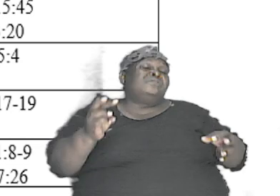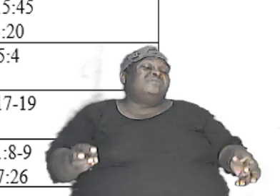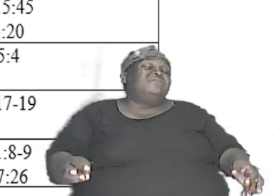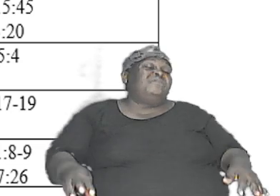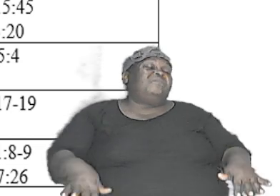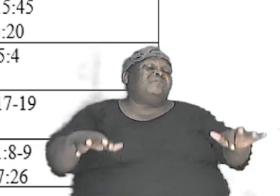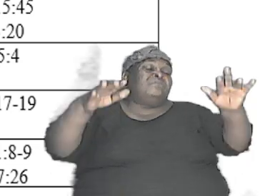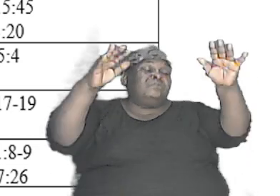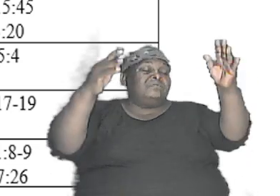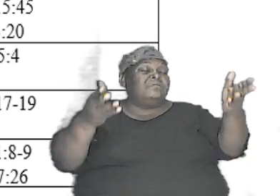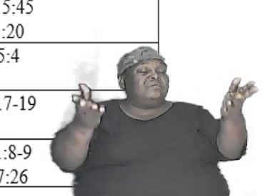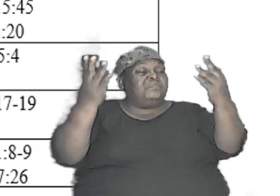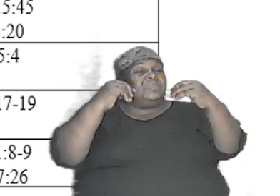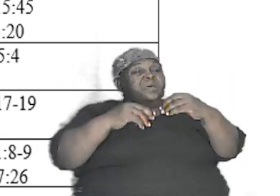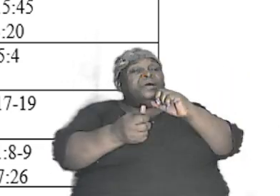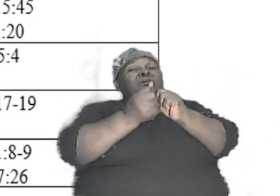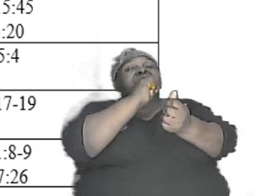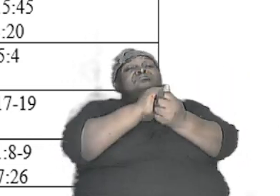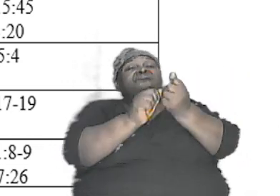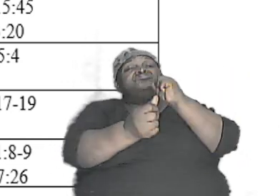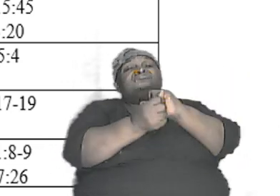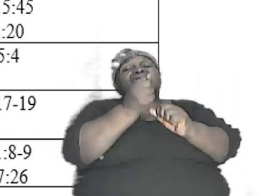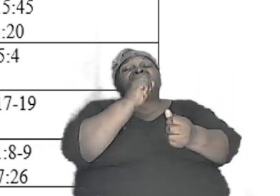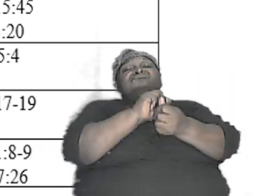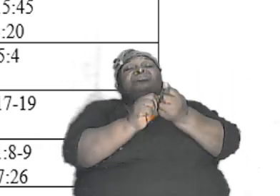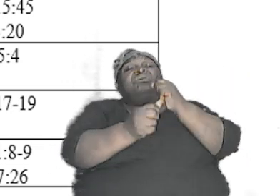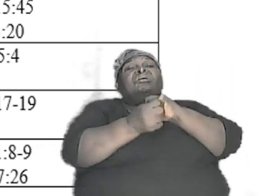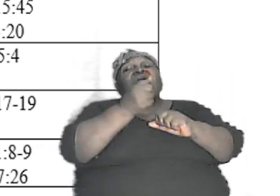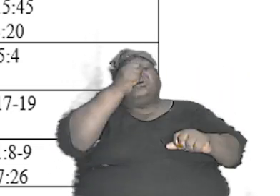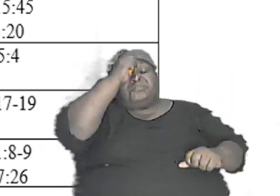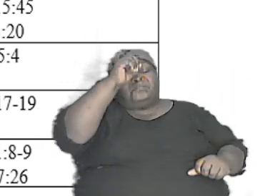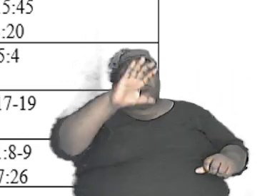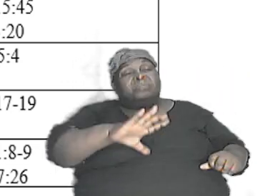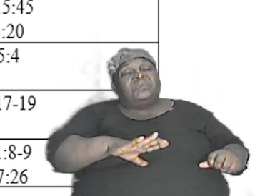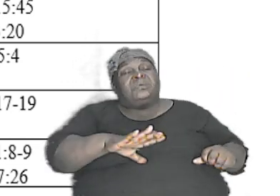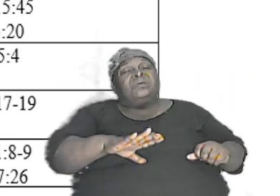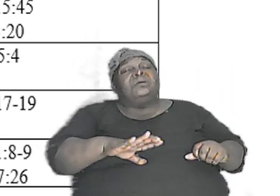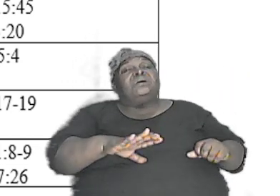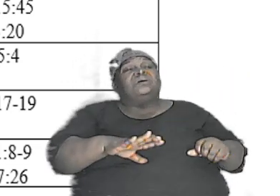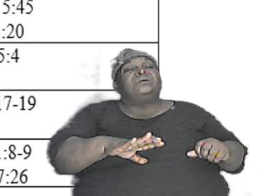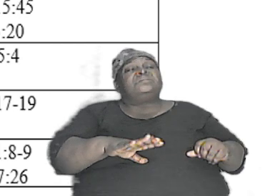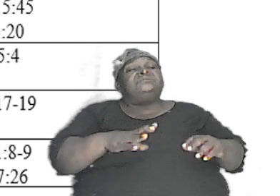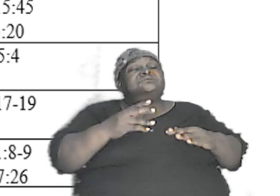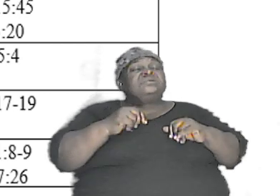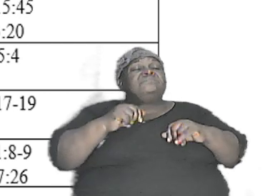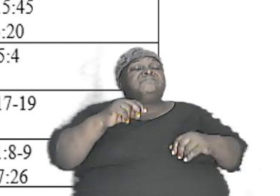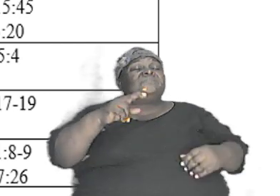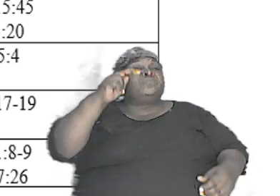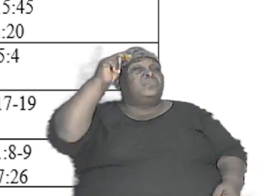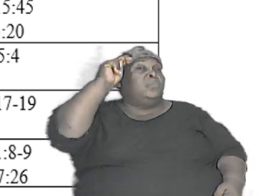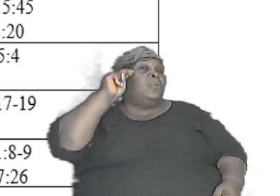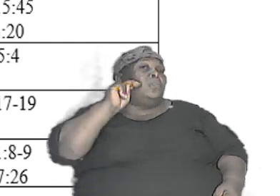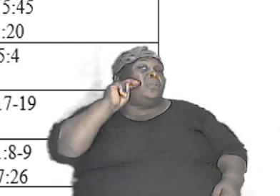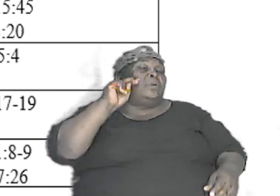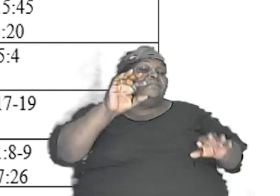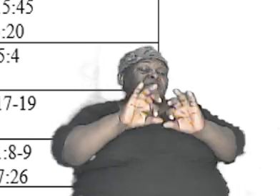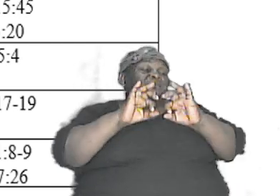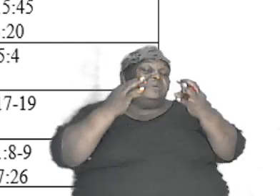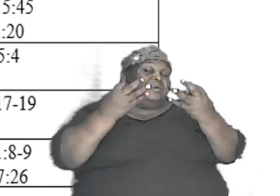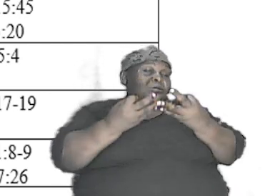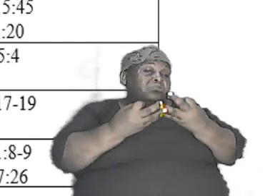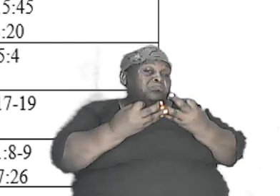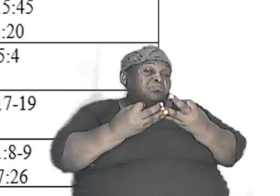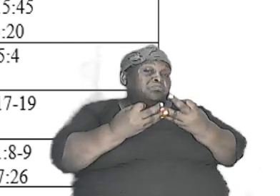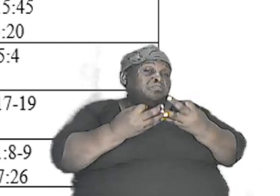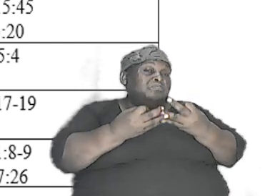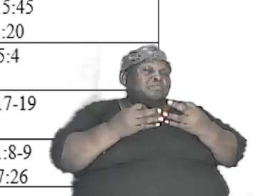wiped out humanity except for Noah and his family and so Genesis chapter 9 tells us about that